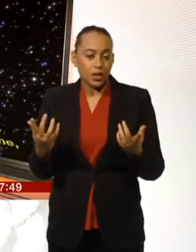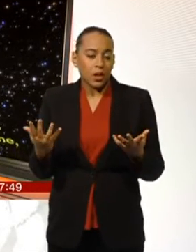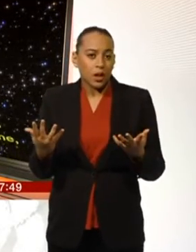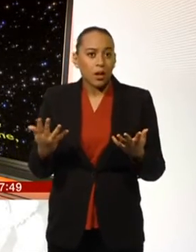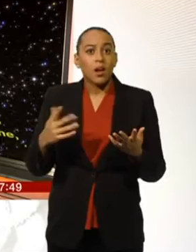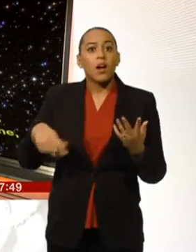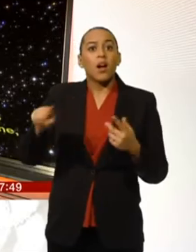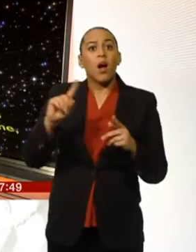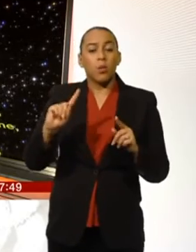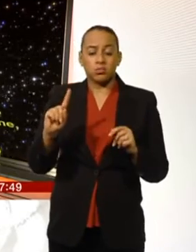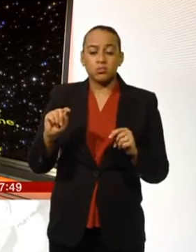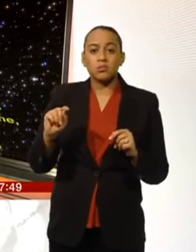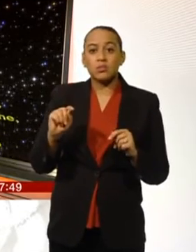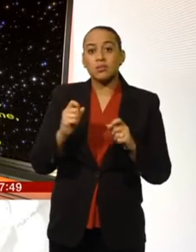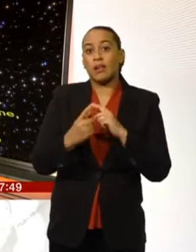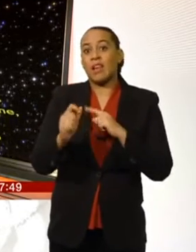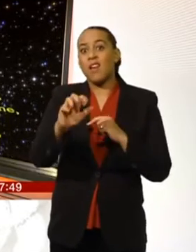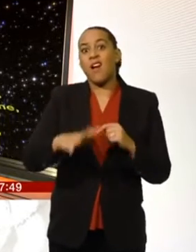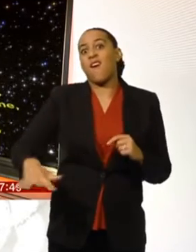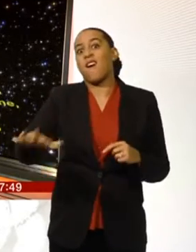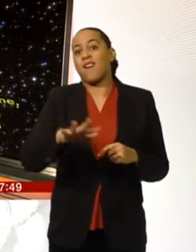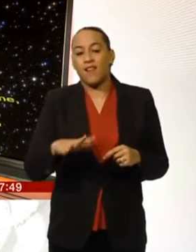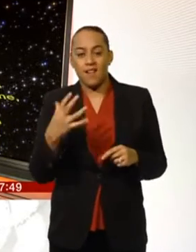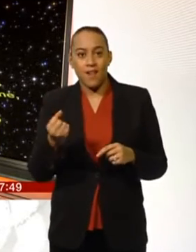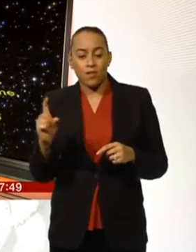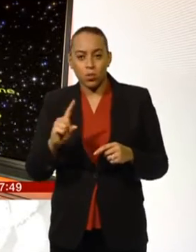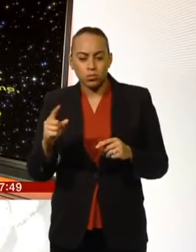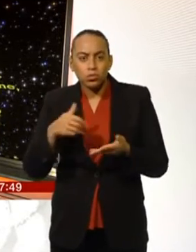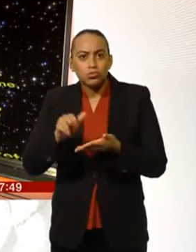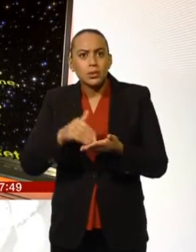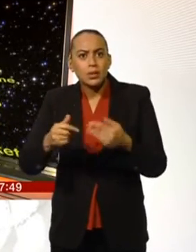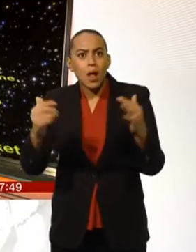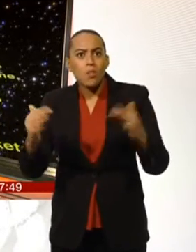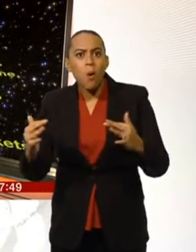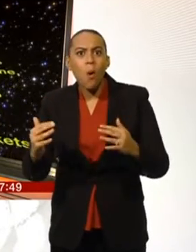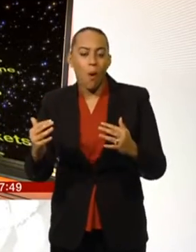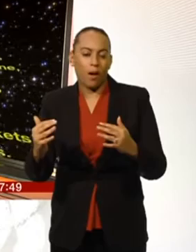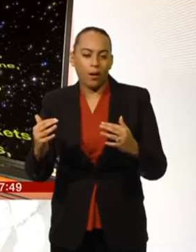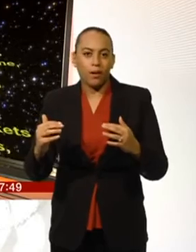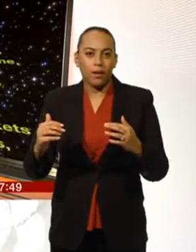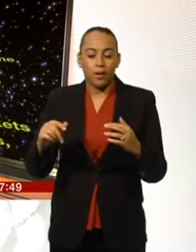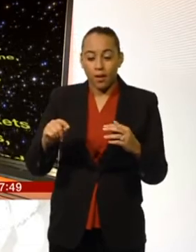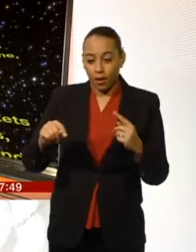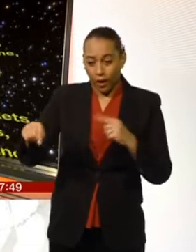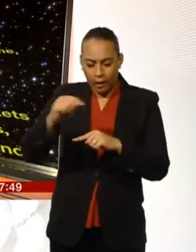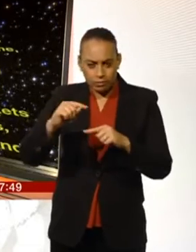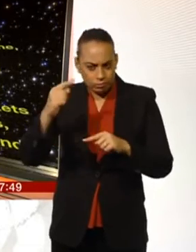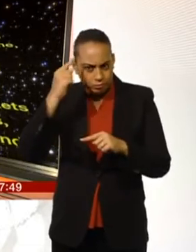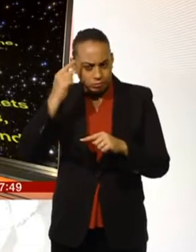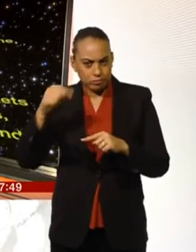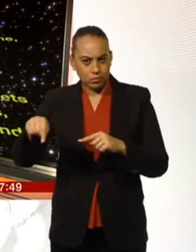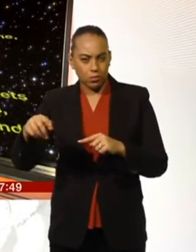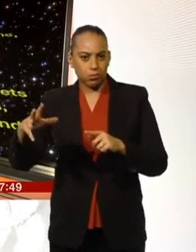away, at the checkouts near your home, there is a retail war and rebel discounters seem to have secured a victory